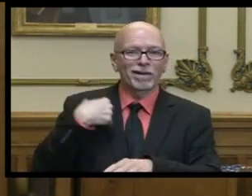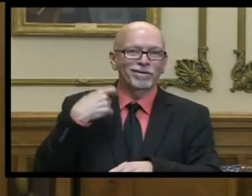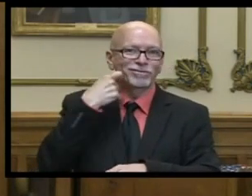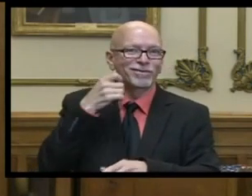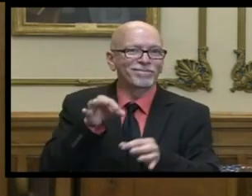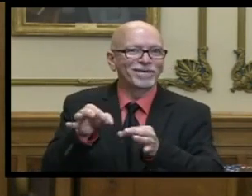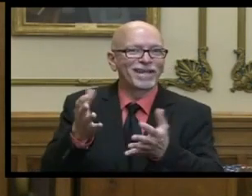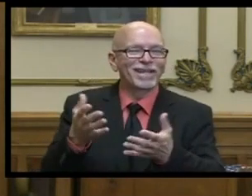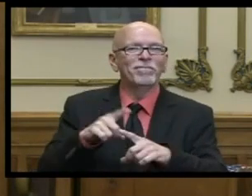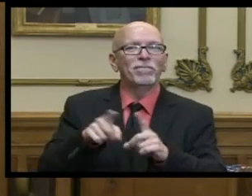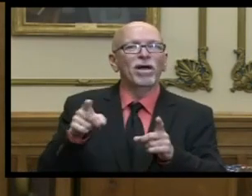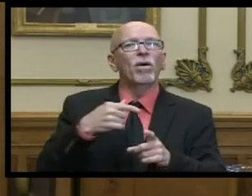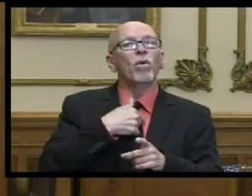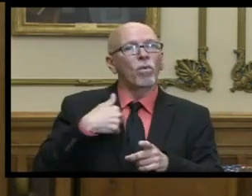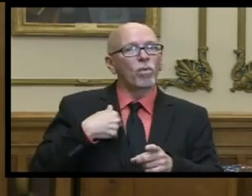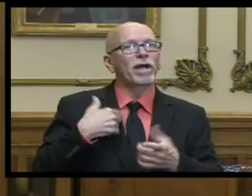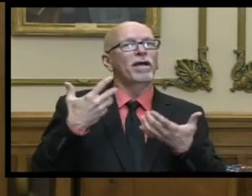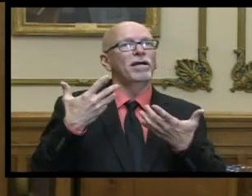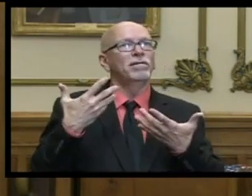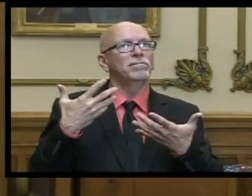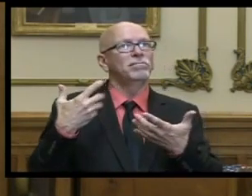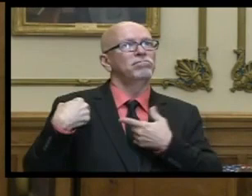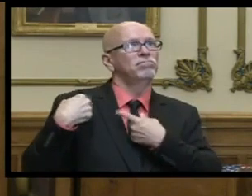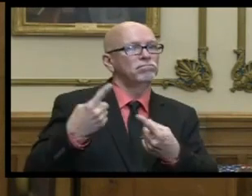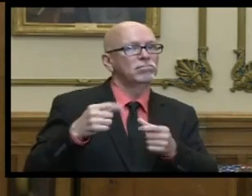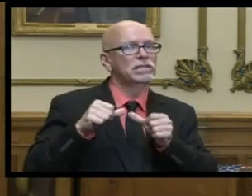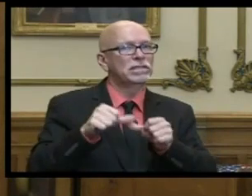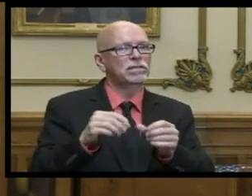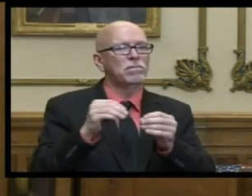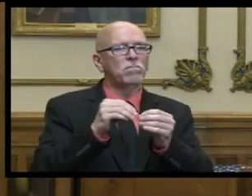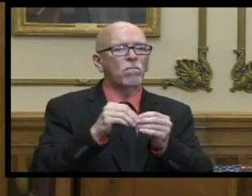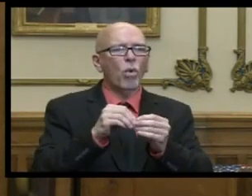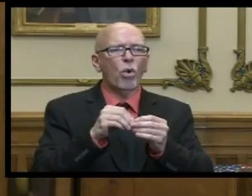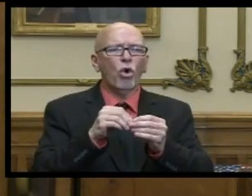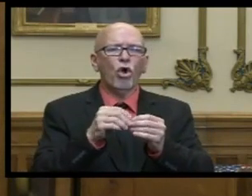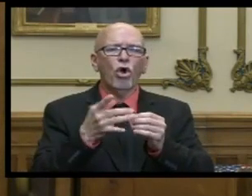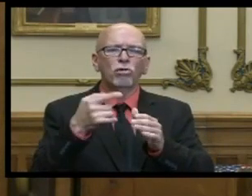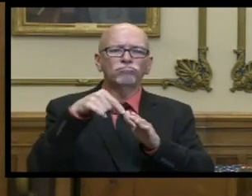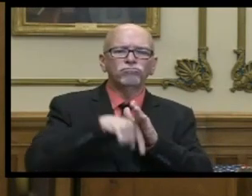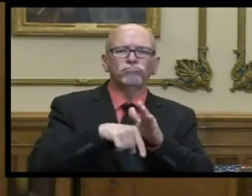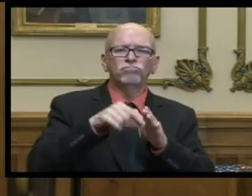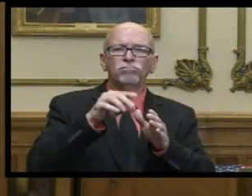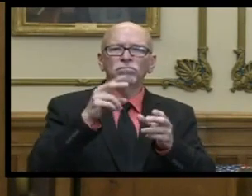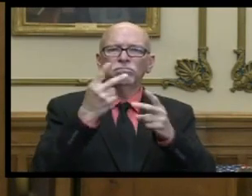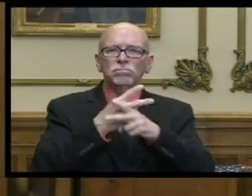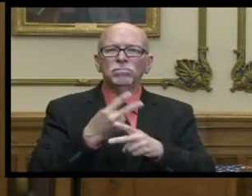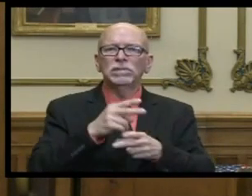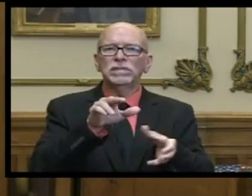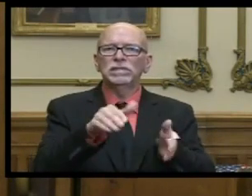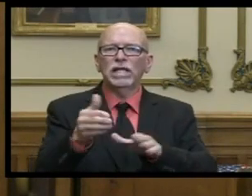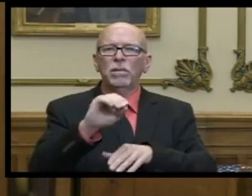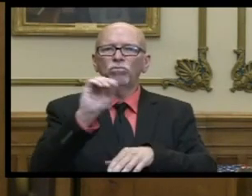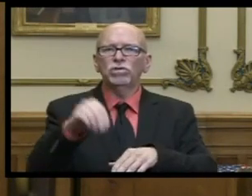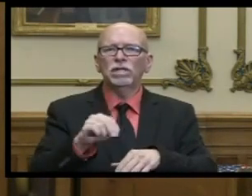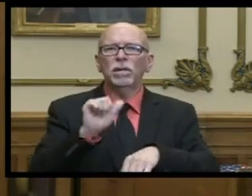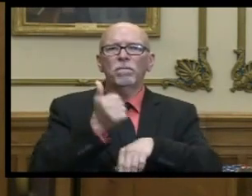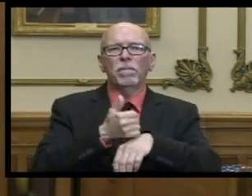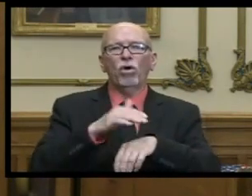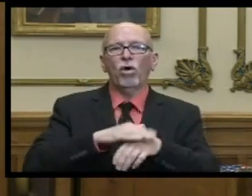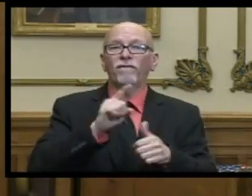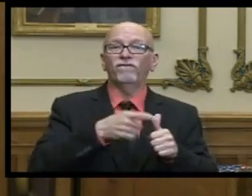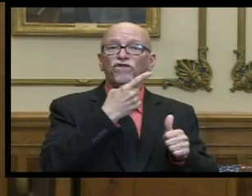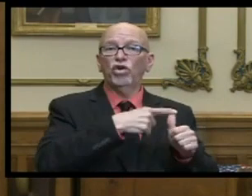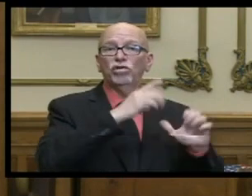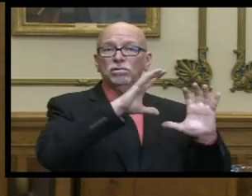said but we have continued to do much more sophisticated mortality calculations based on the wave one